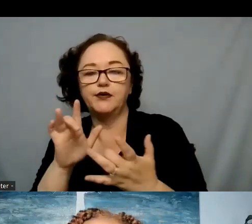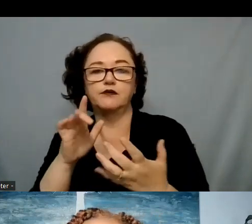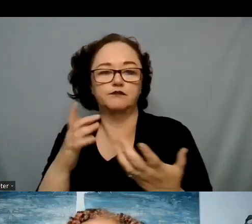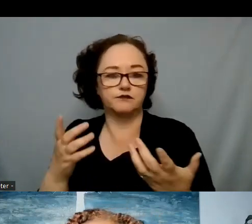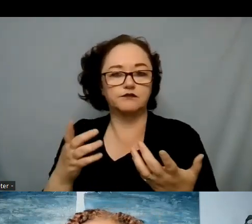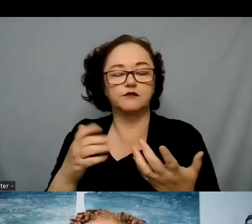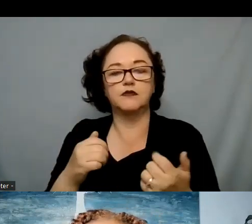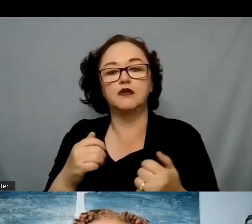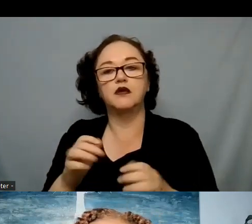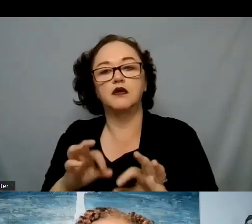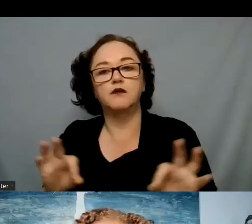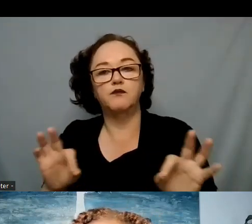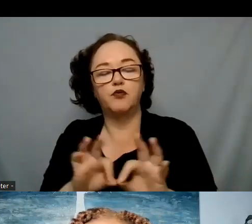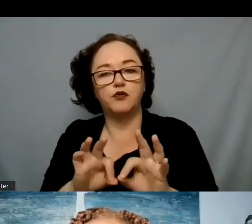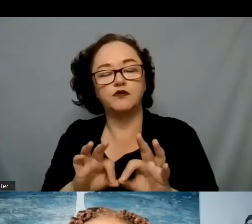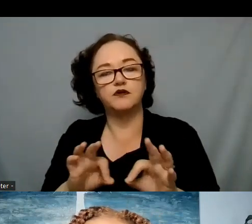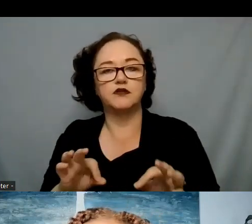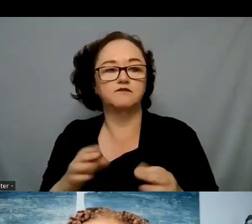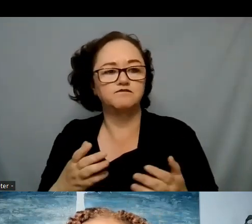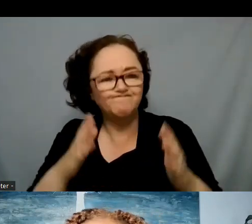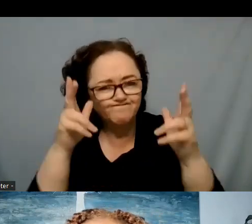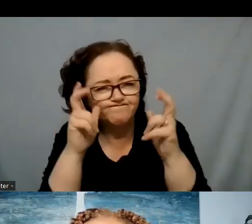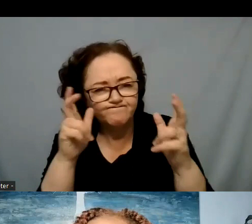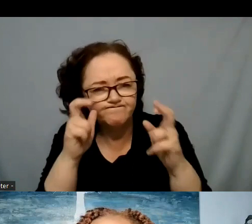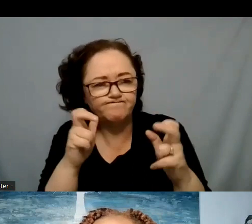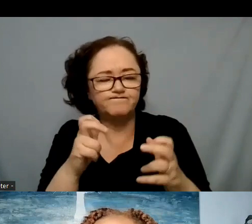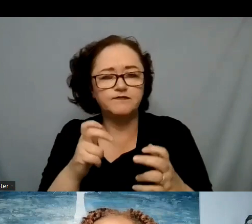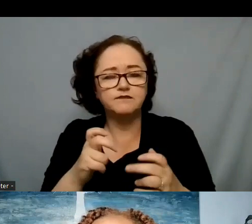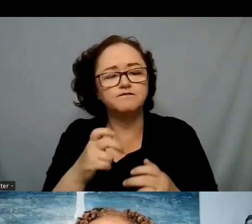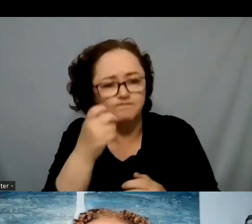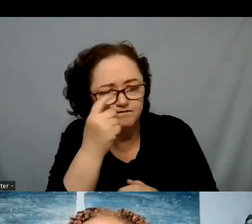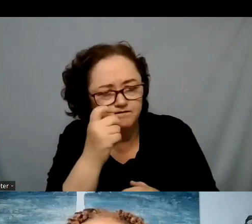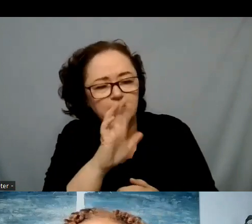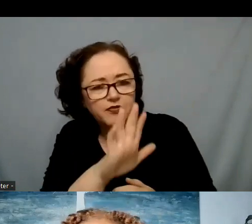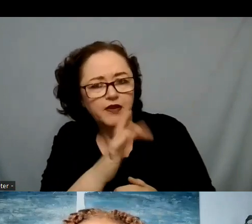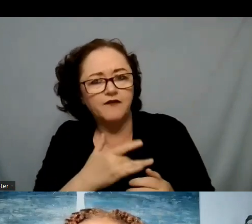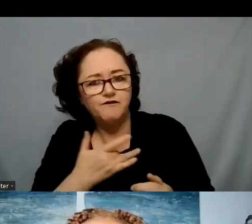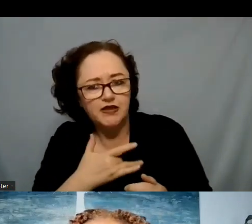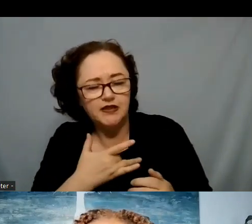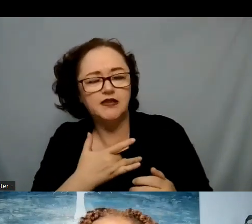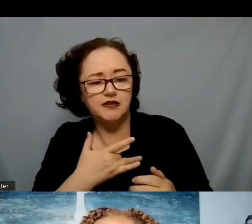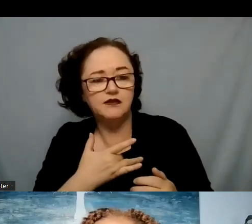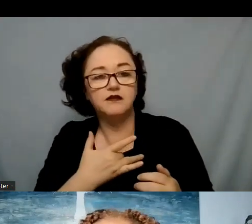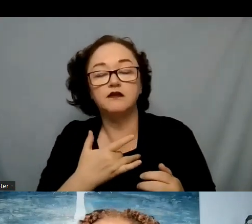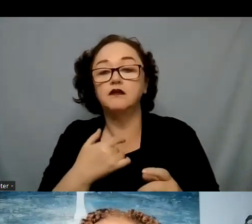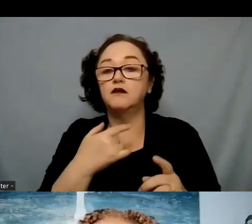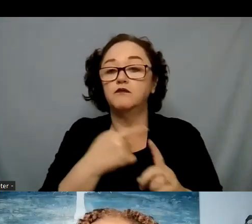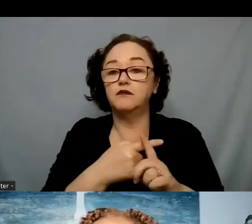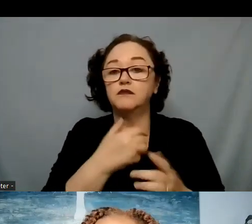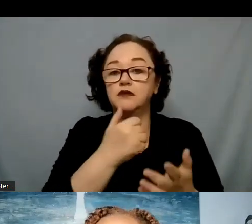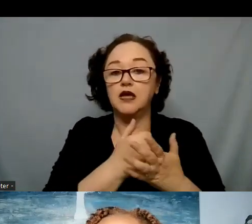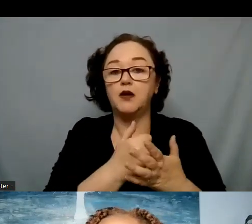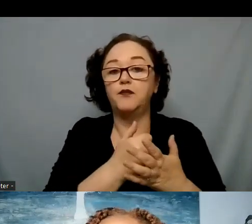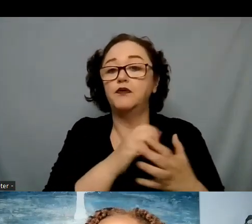sure to be there and listen carefully and acknowledge their feelings and also help connect by using those 988